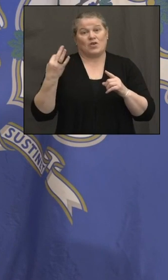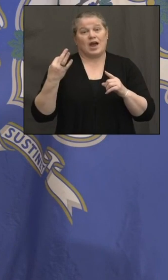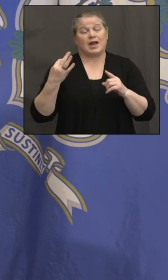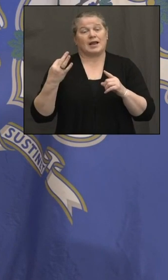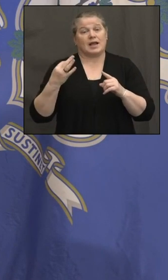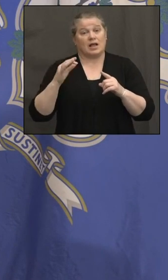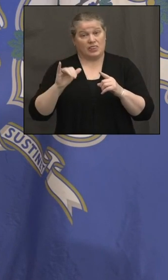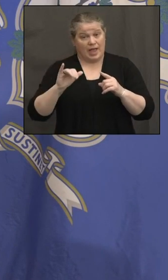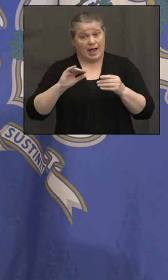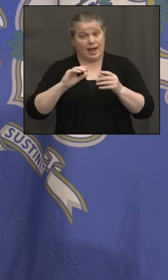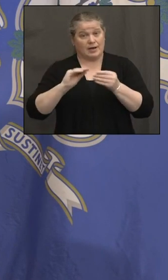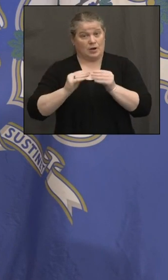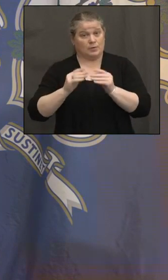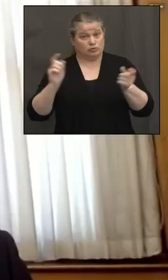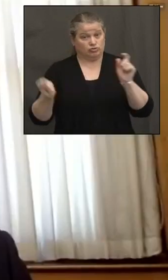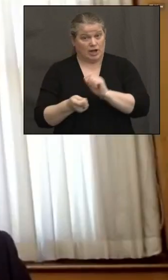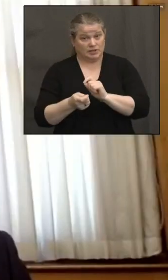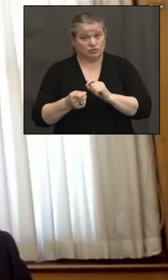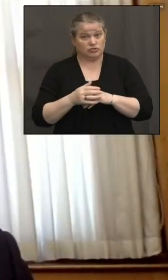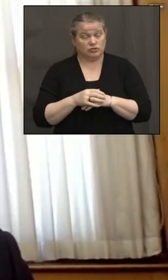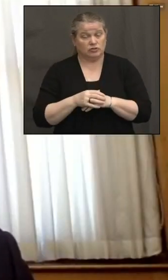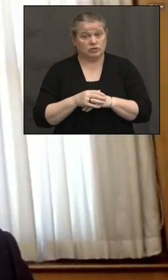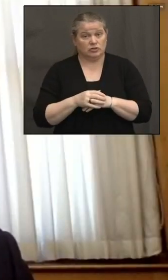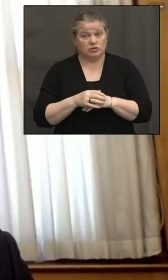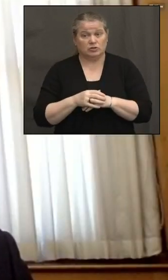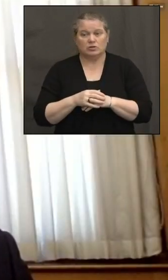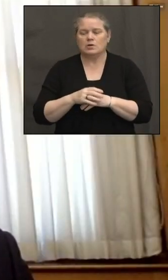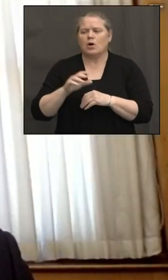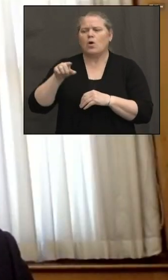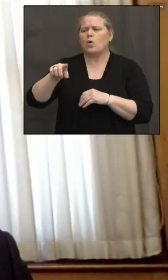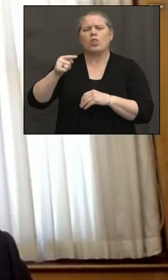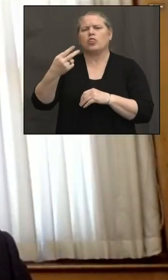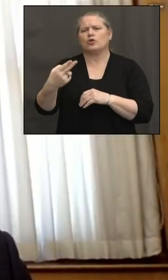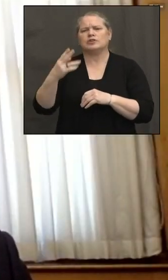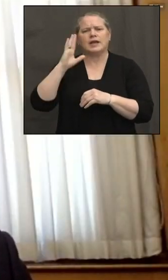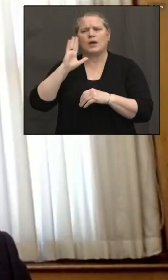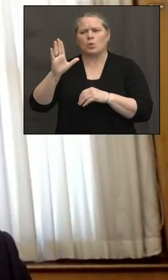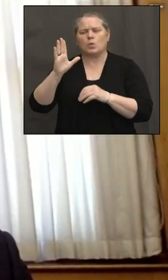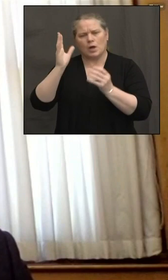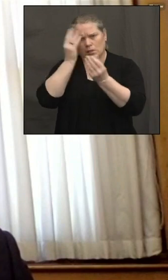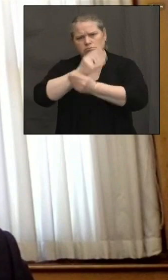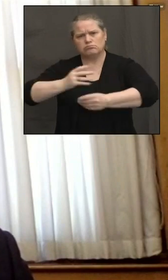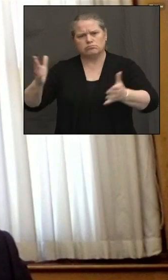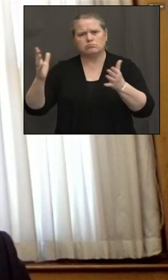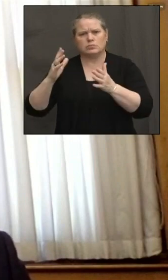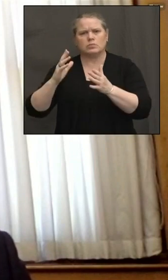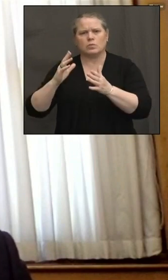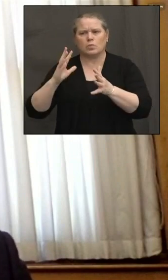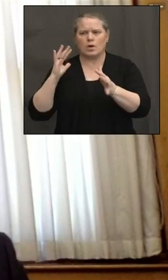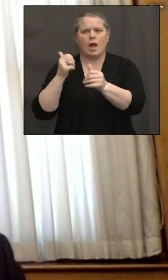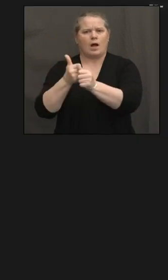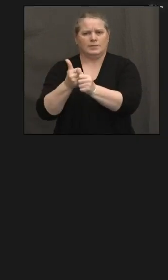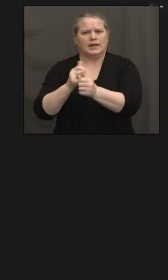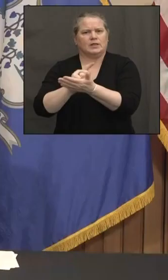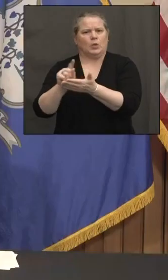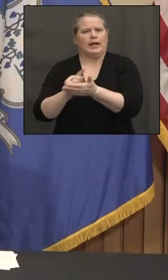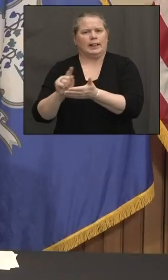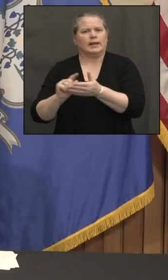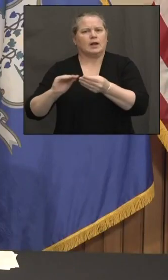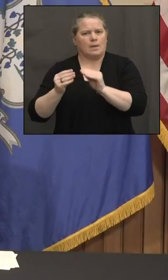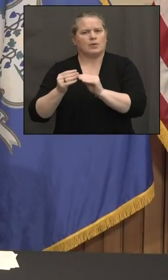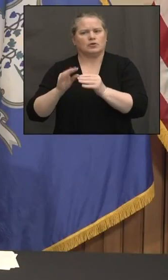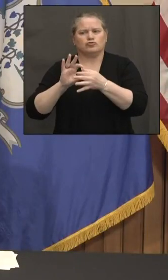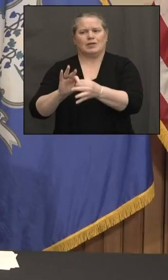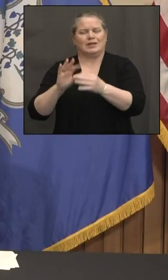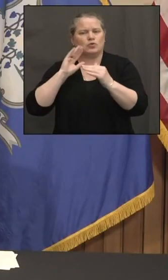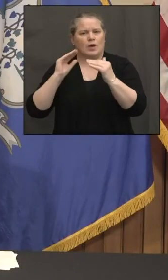Um, no, we'll, we'll publish that on Thursday when we, uh, update the, the weekly metrics on the equity goals. Okay. And then one